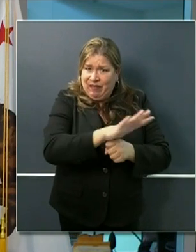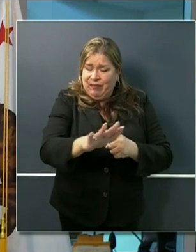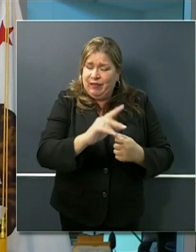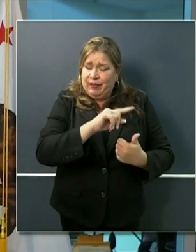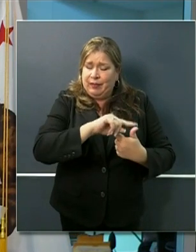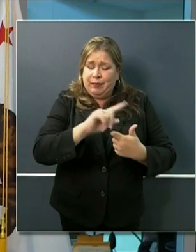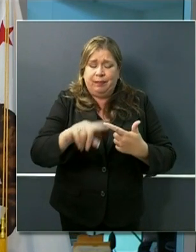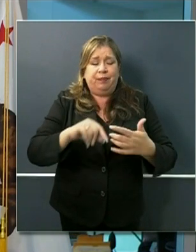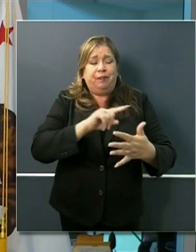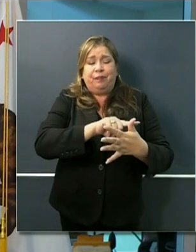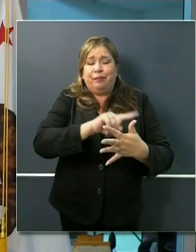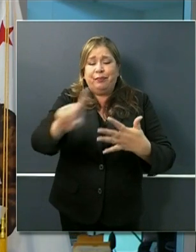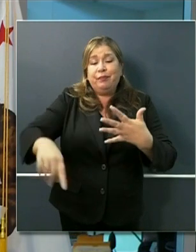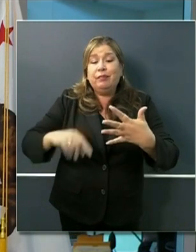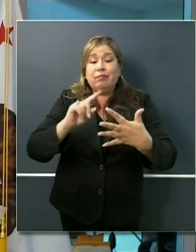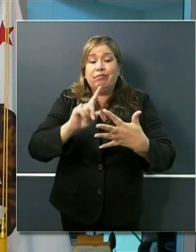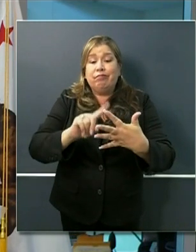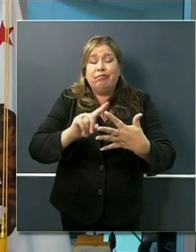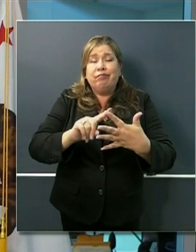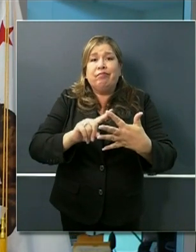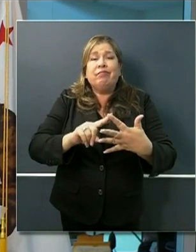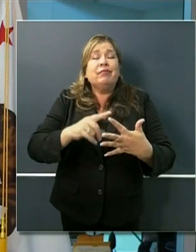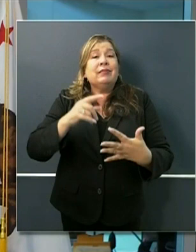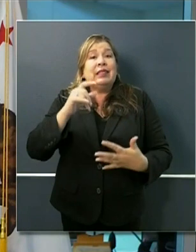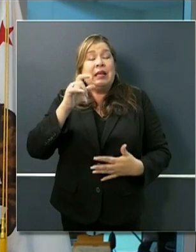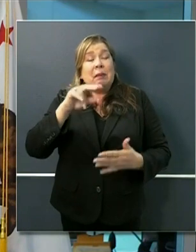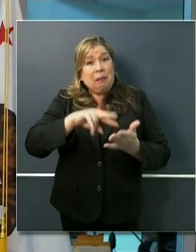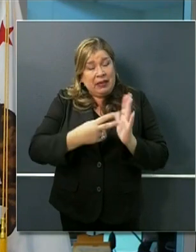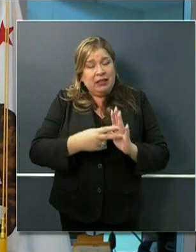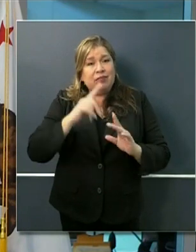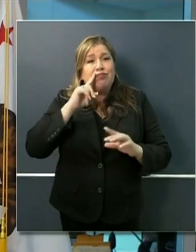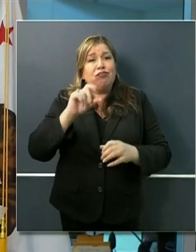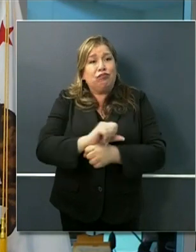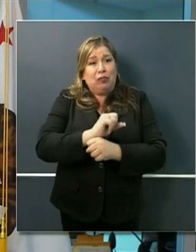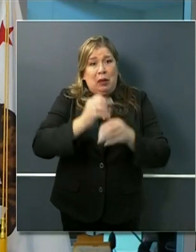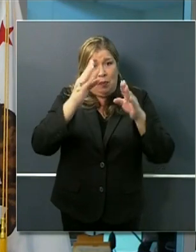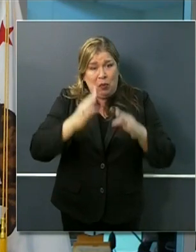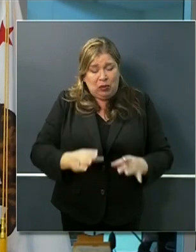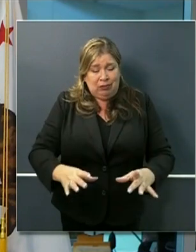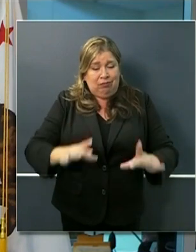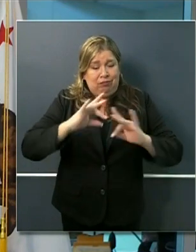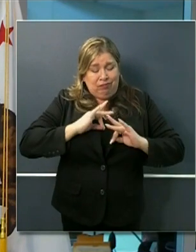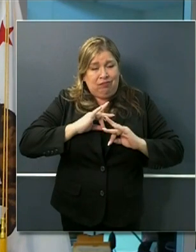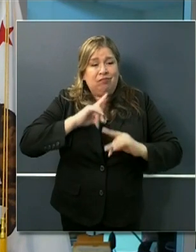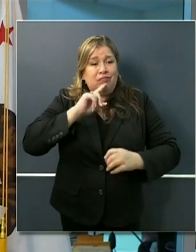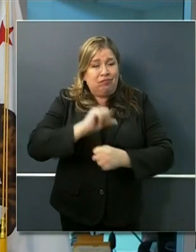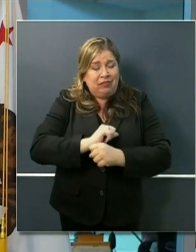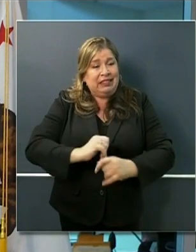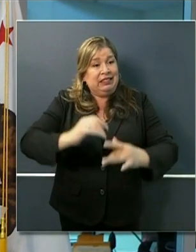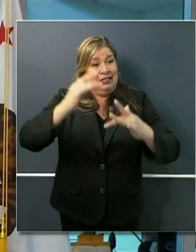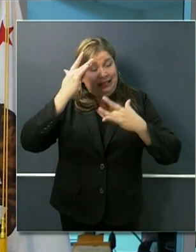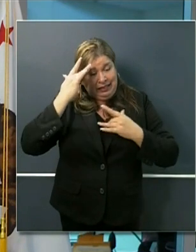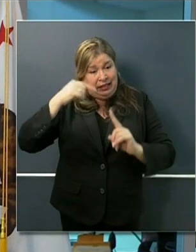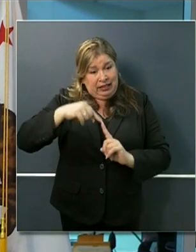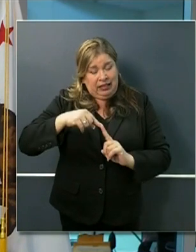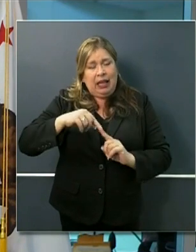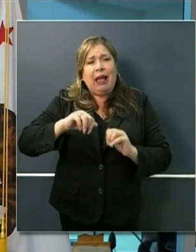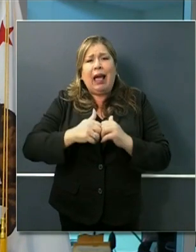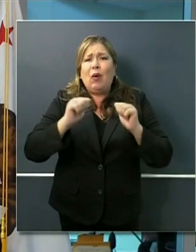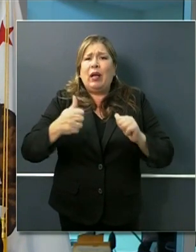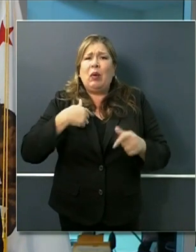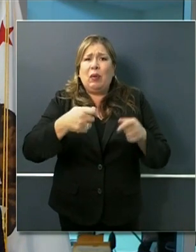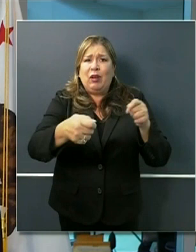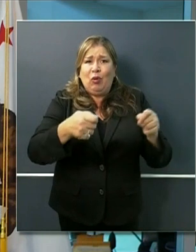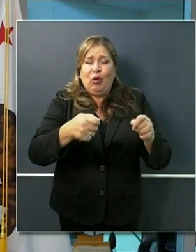of those who are positive to reduce further transmission again this is talking about how we are able to contain the further spread of